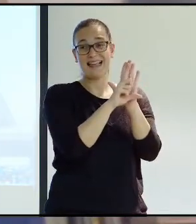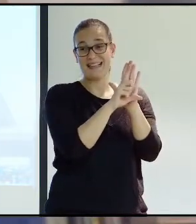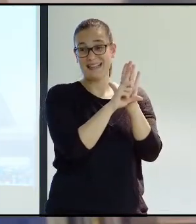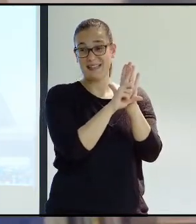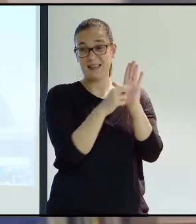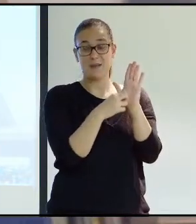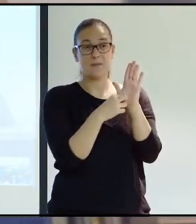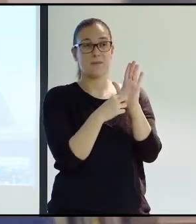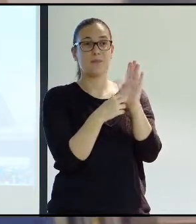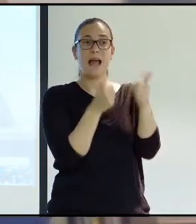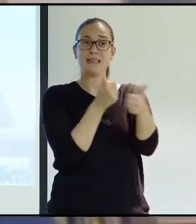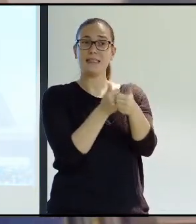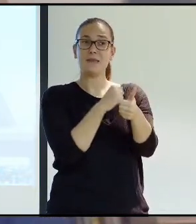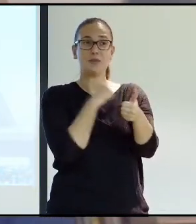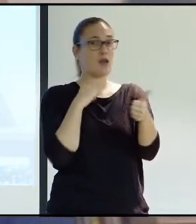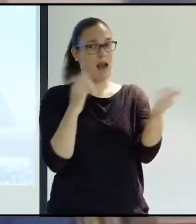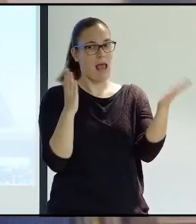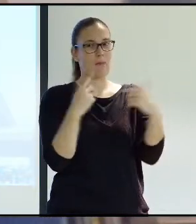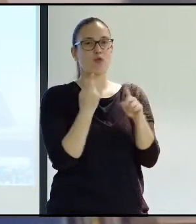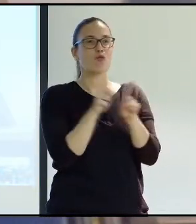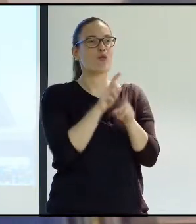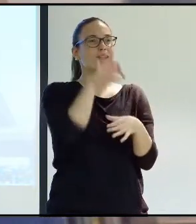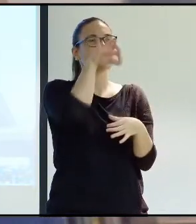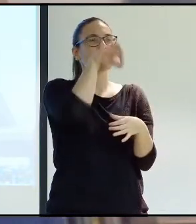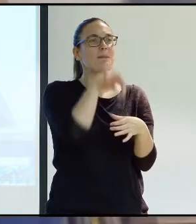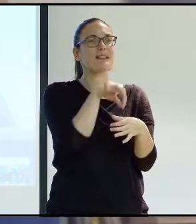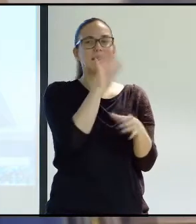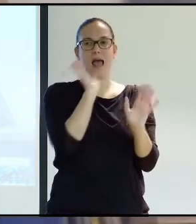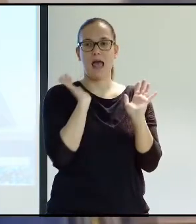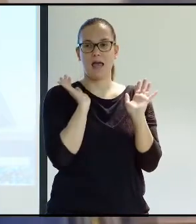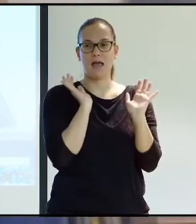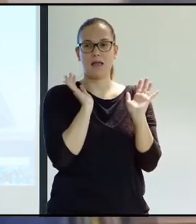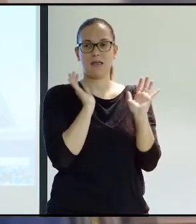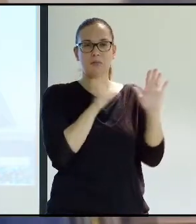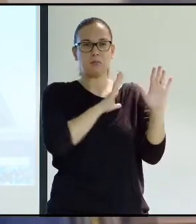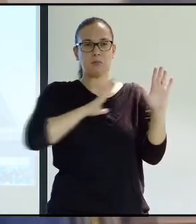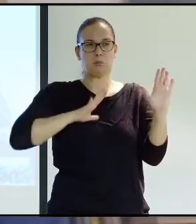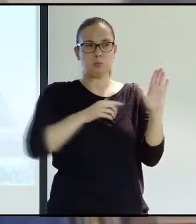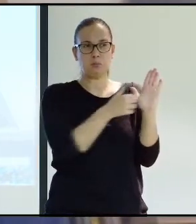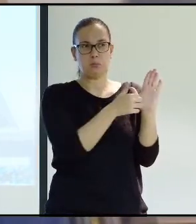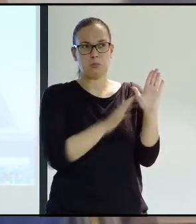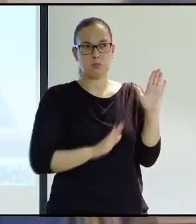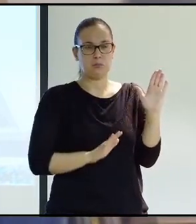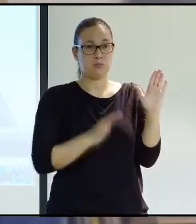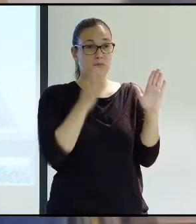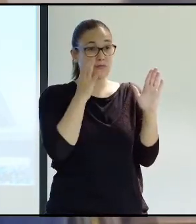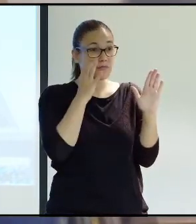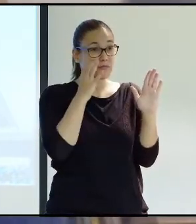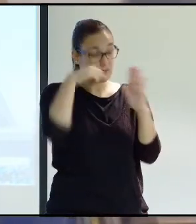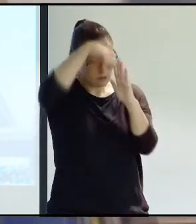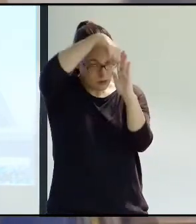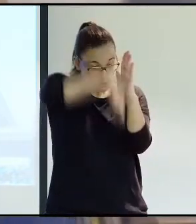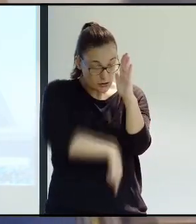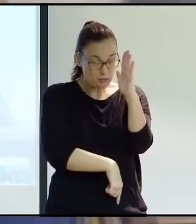Well, basically, we were able to plant a seed in the law for dependence. But that was all we were able to do.